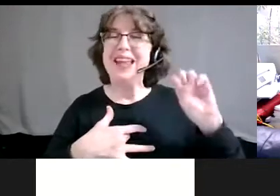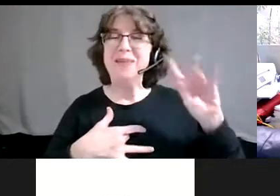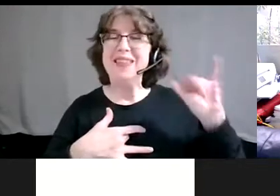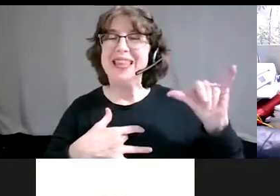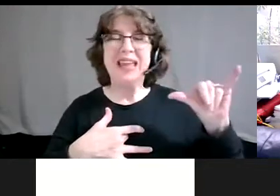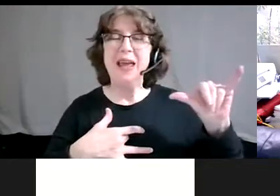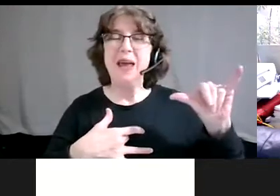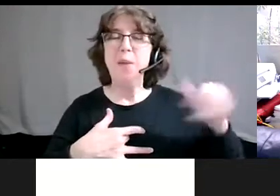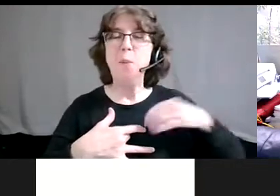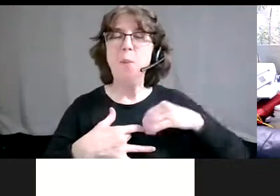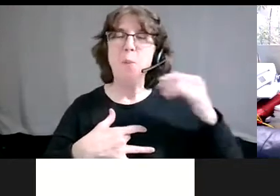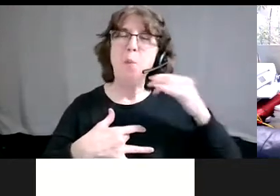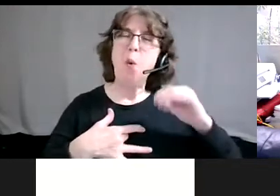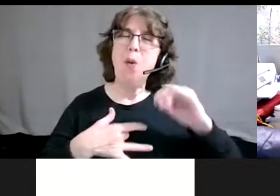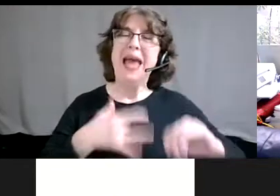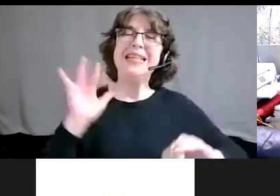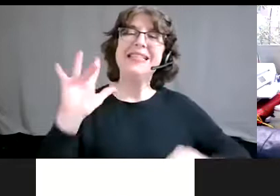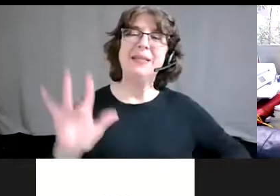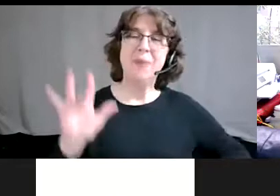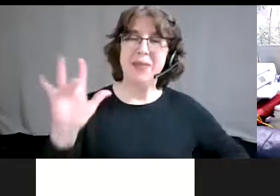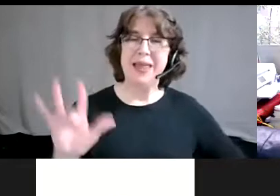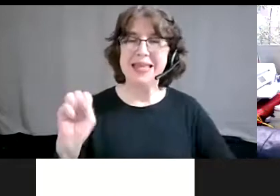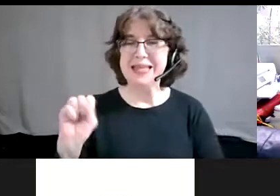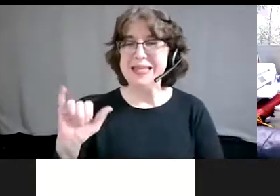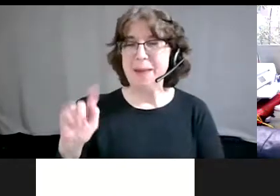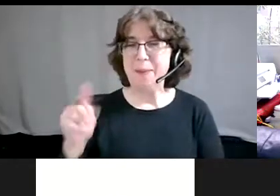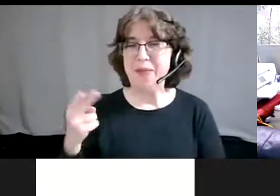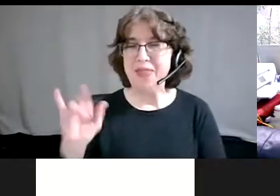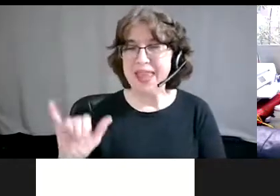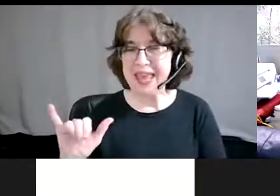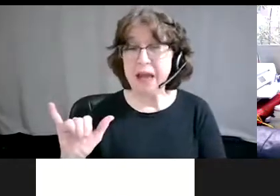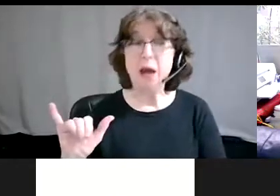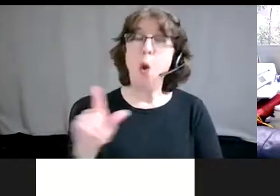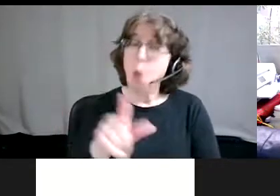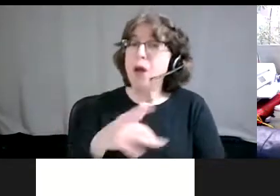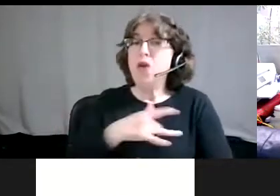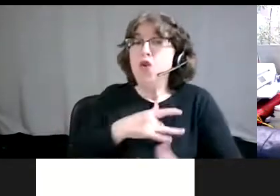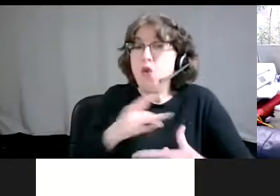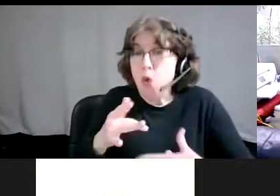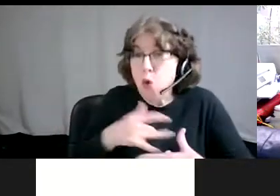important, but being concerned is not doing the thing, right?